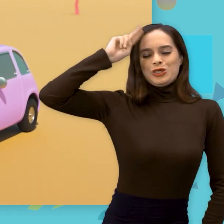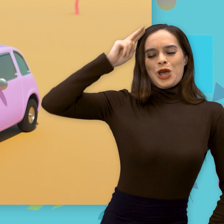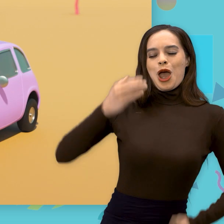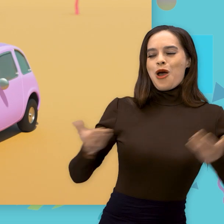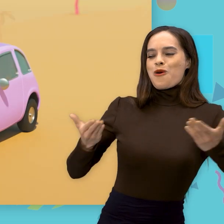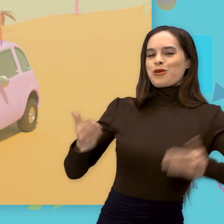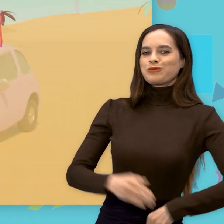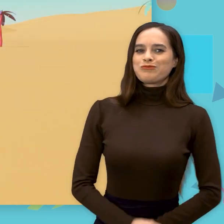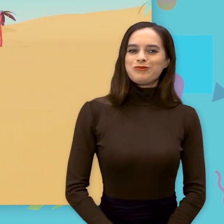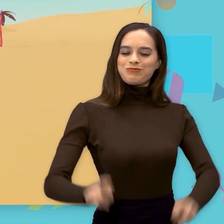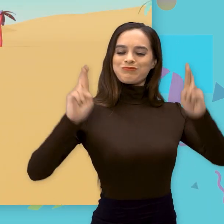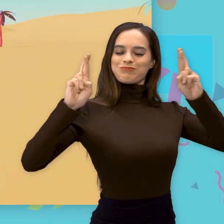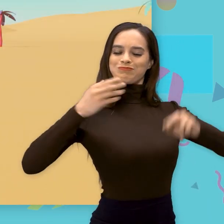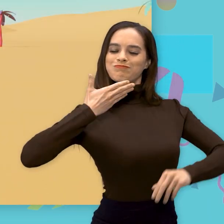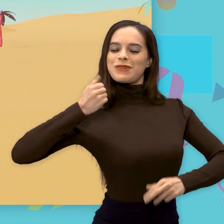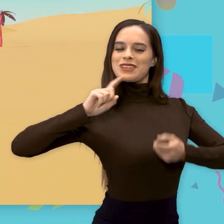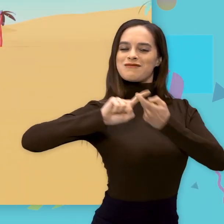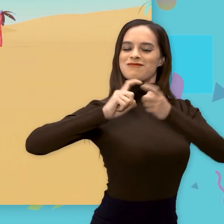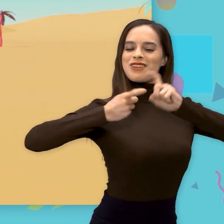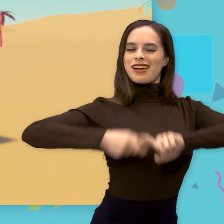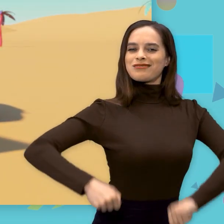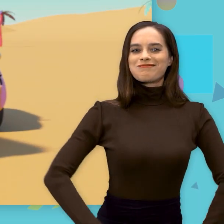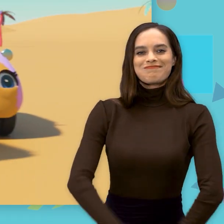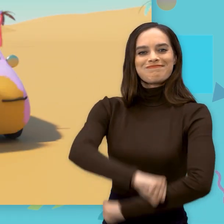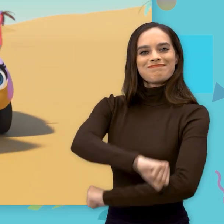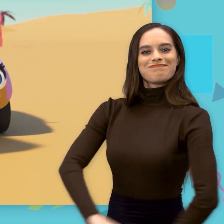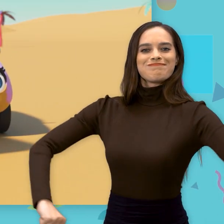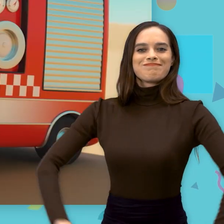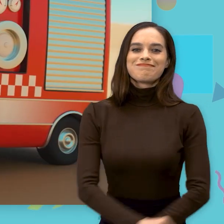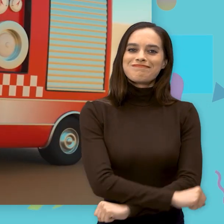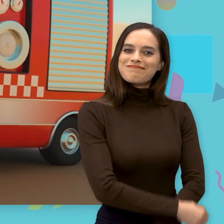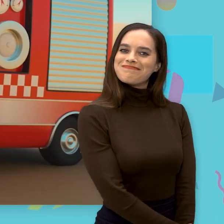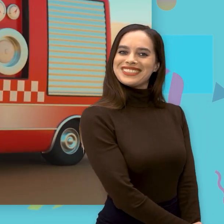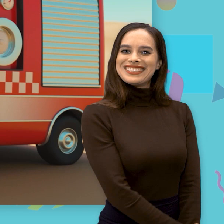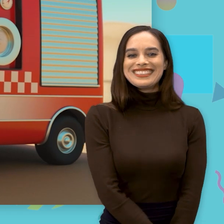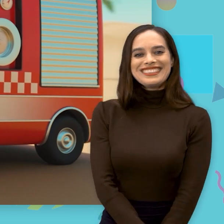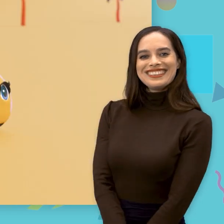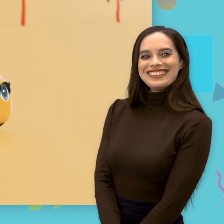Buster and his best friend Scout Huh?